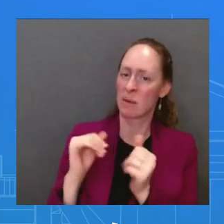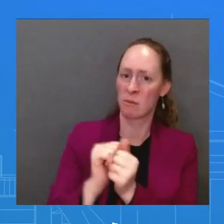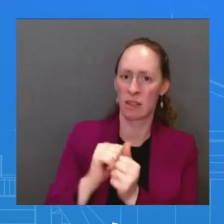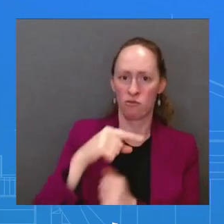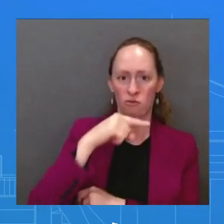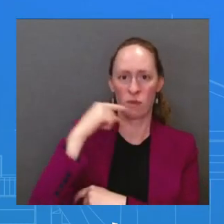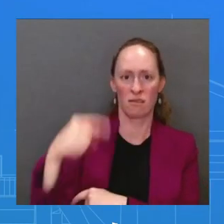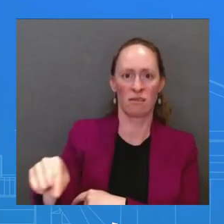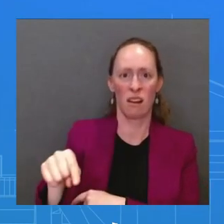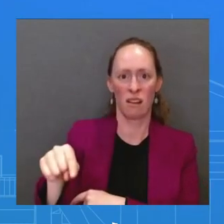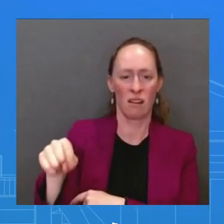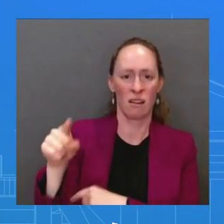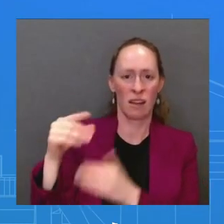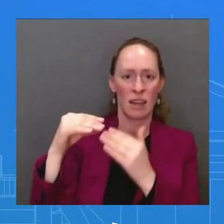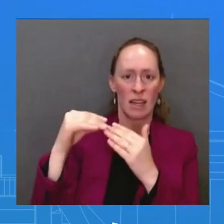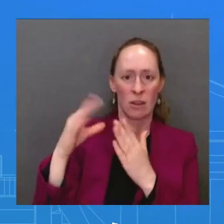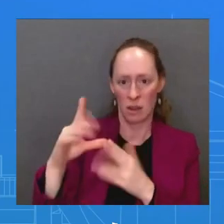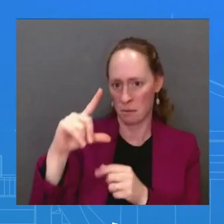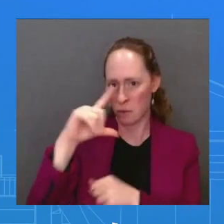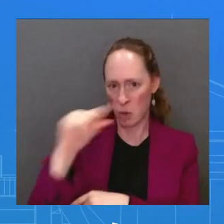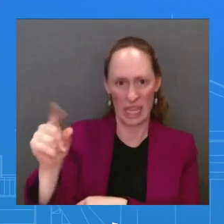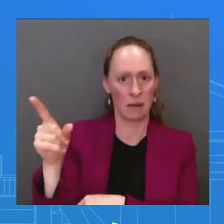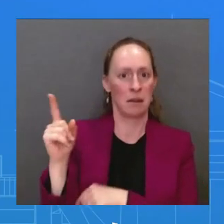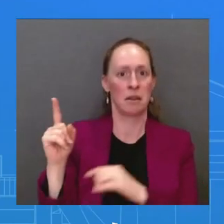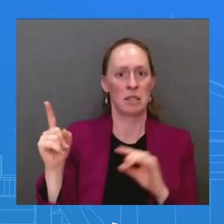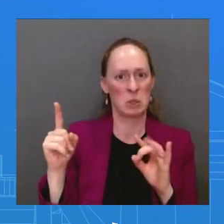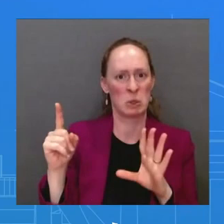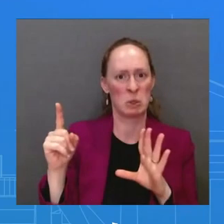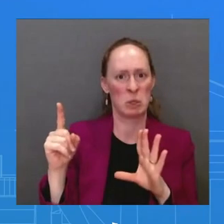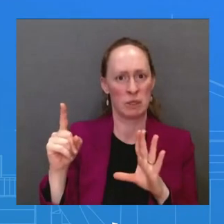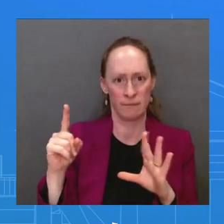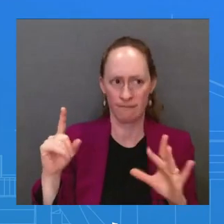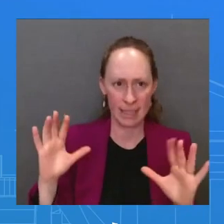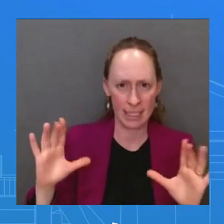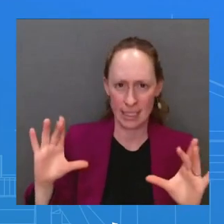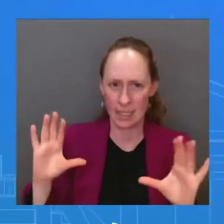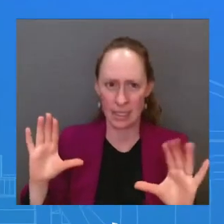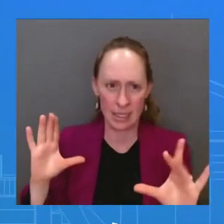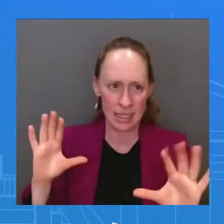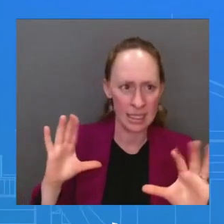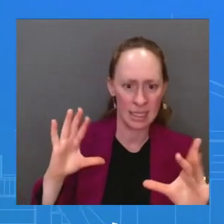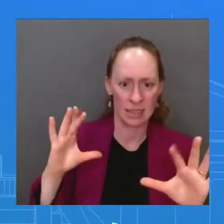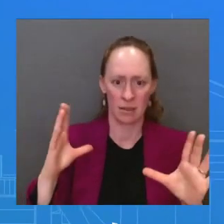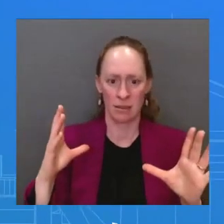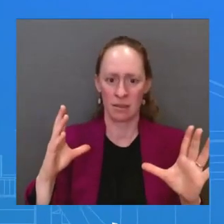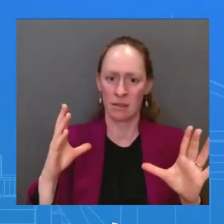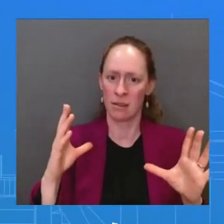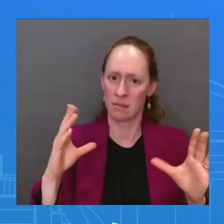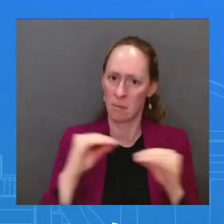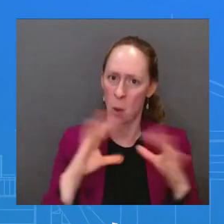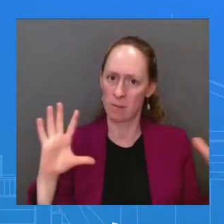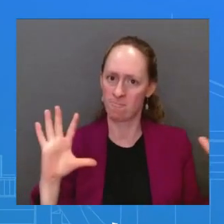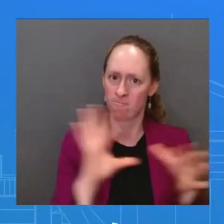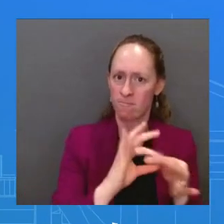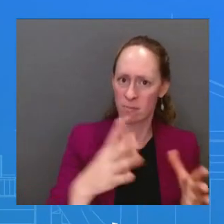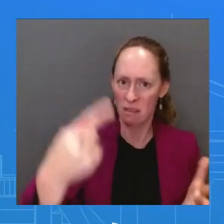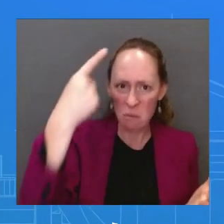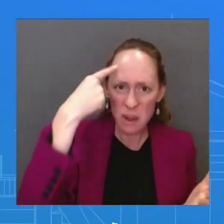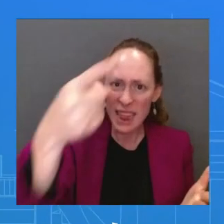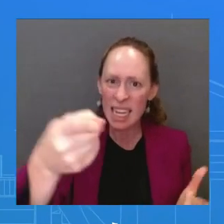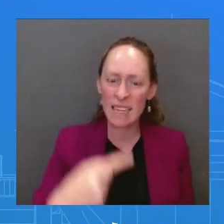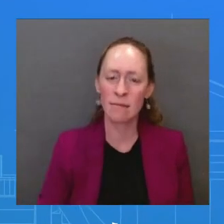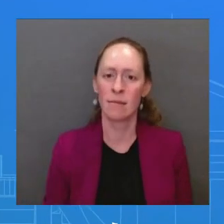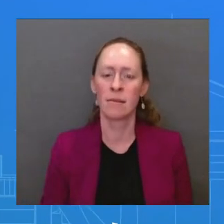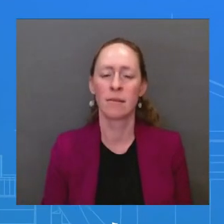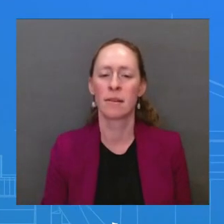the latest assessment of the state of play between those two countries? Well, actively advancing captures it well. Our current